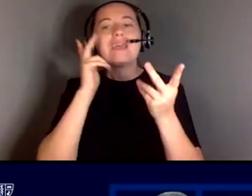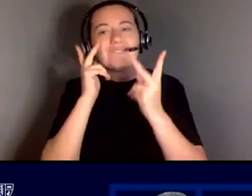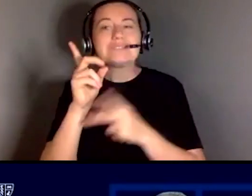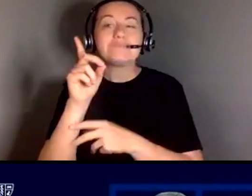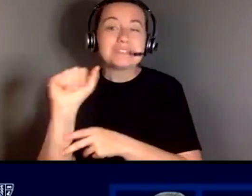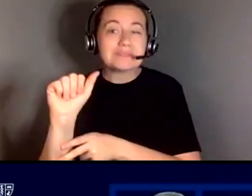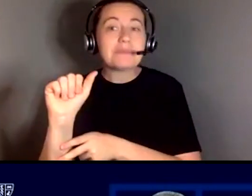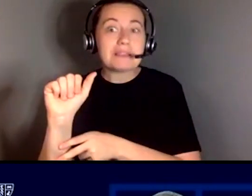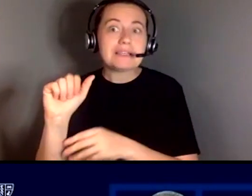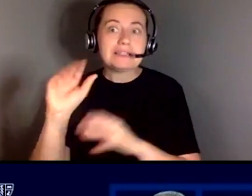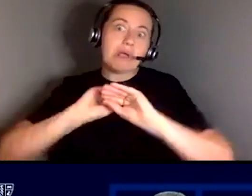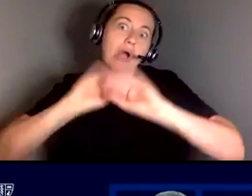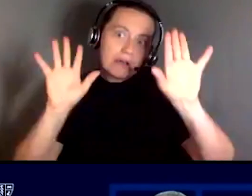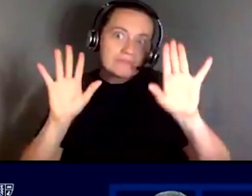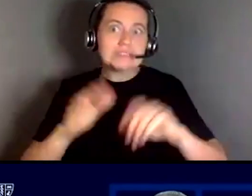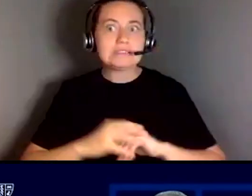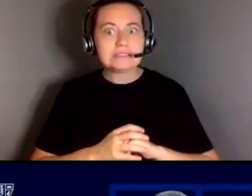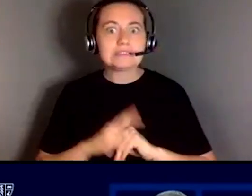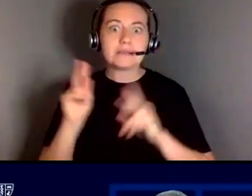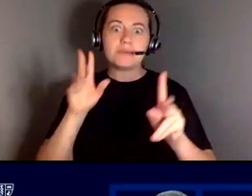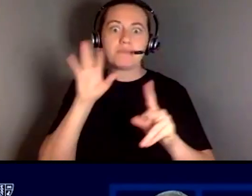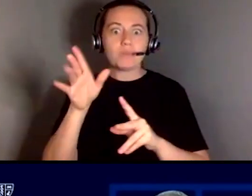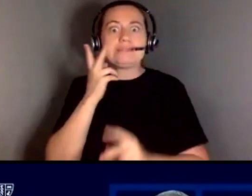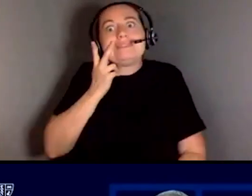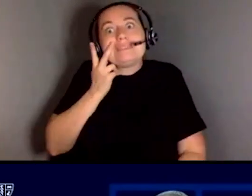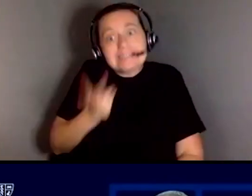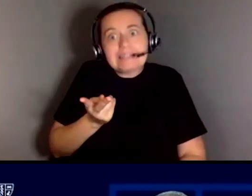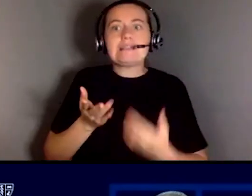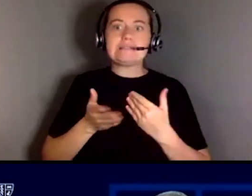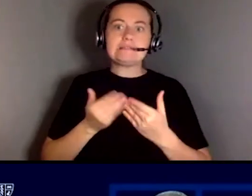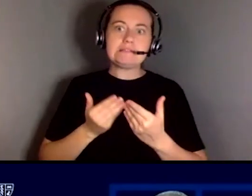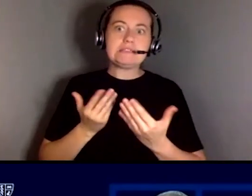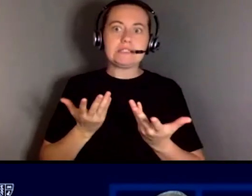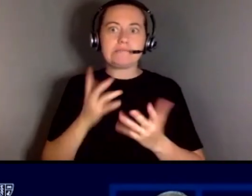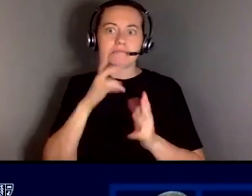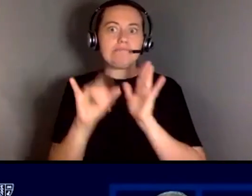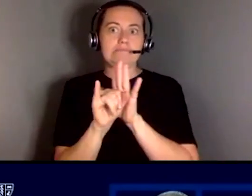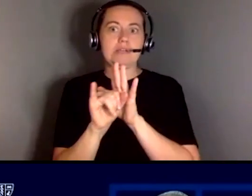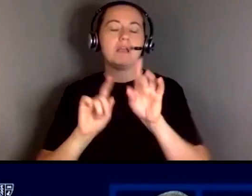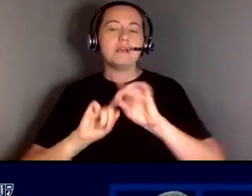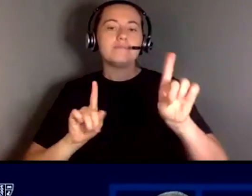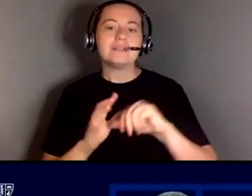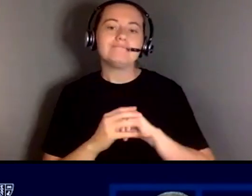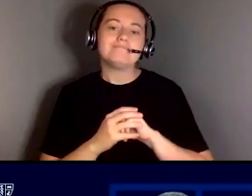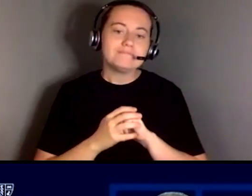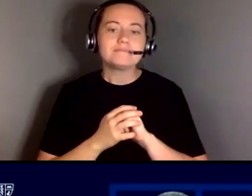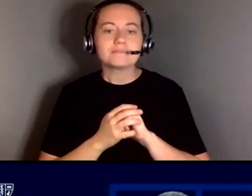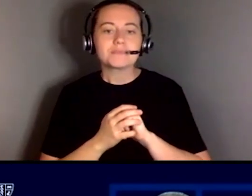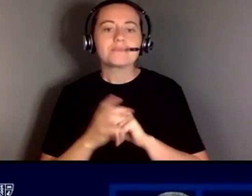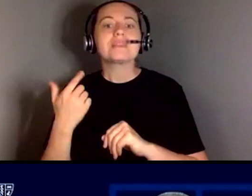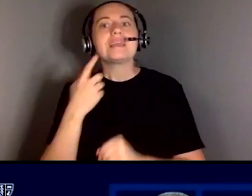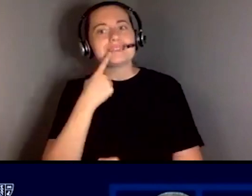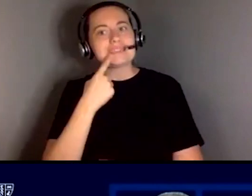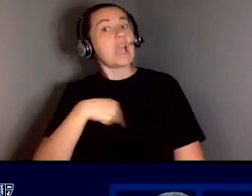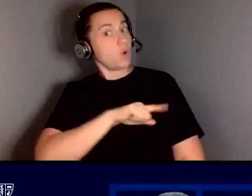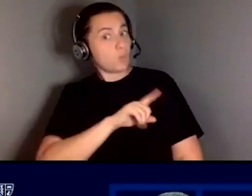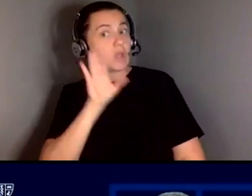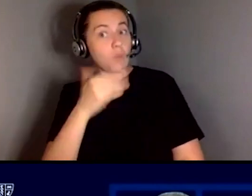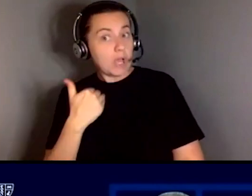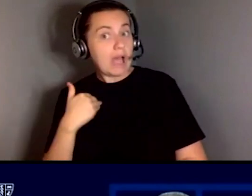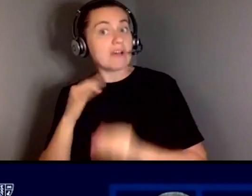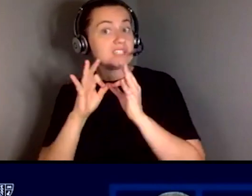there and someone will know it um saying you know we will have an interpreter here